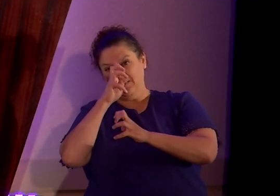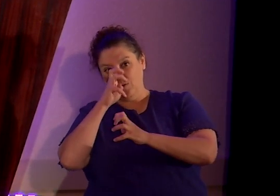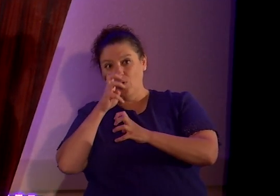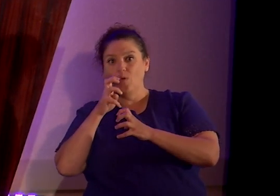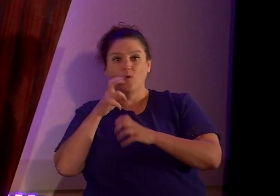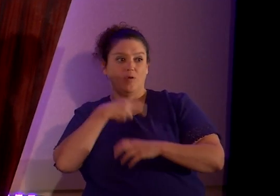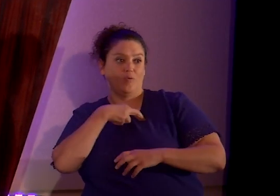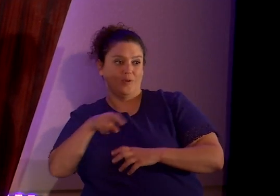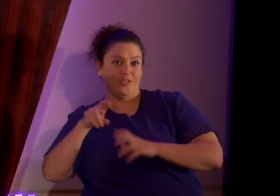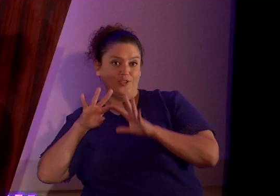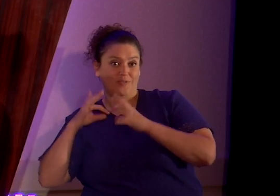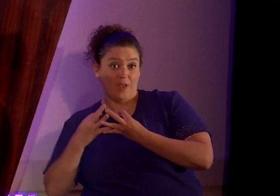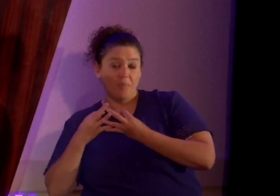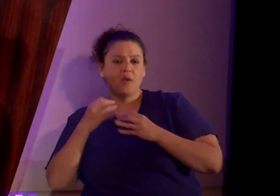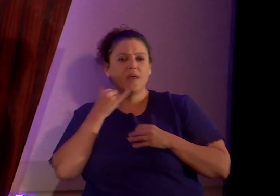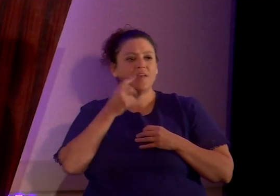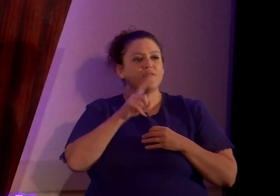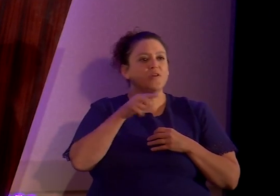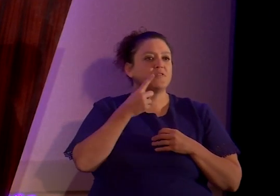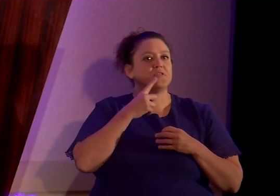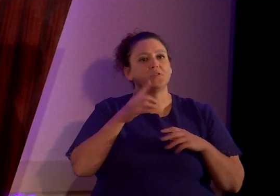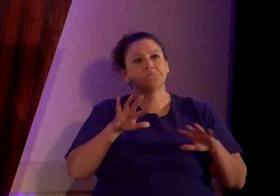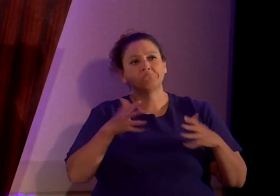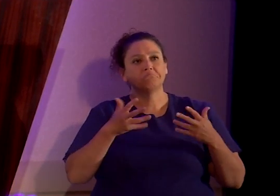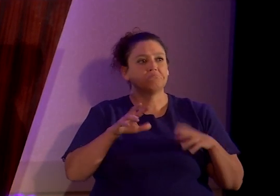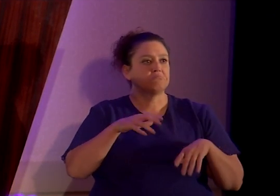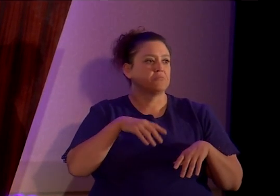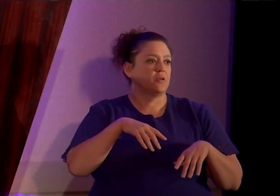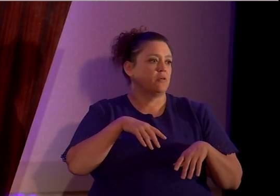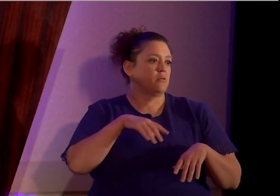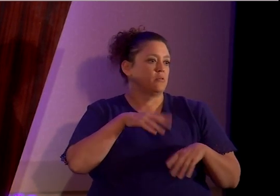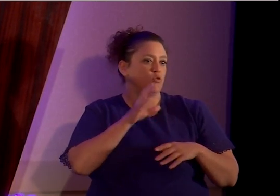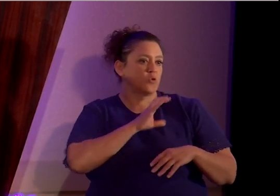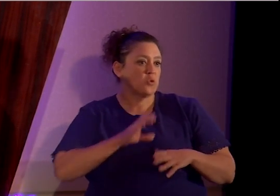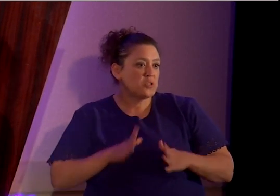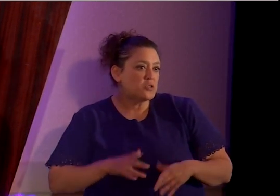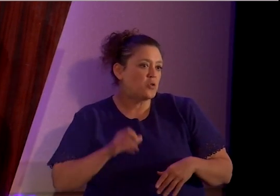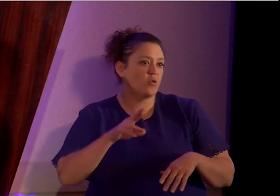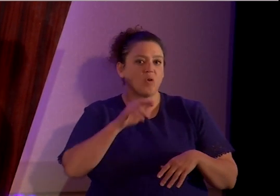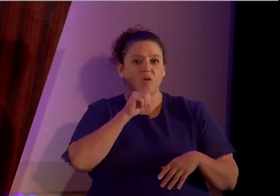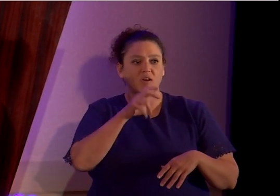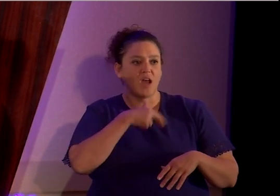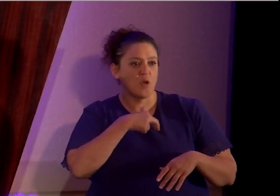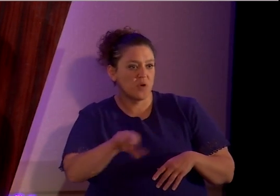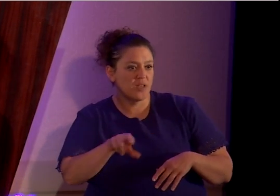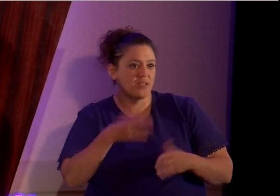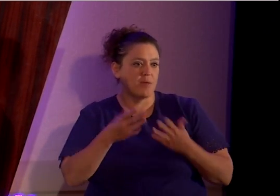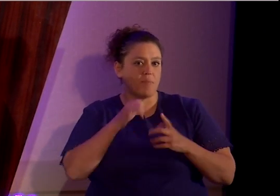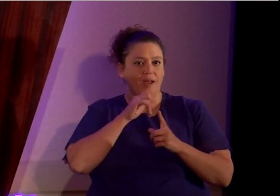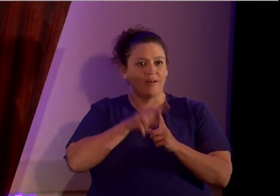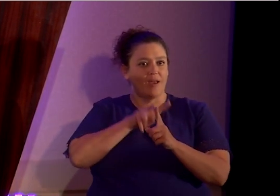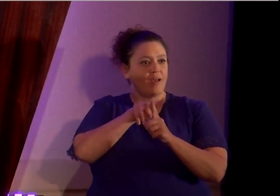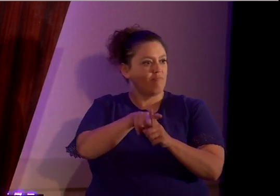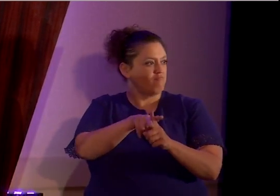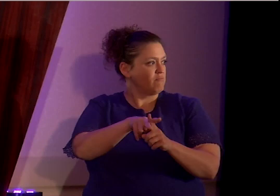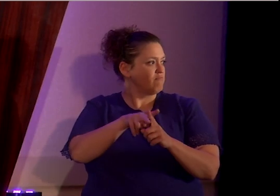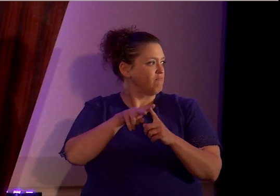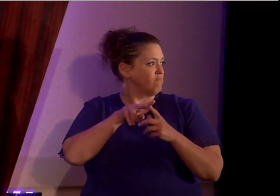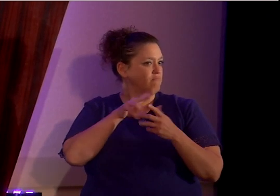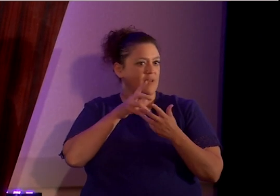family's just nominal Christian or non-religious, you know, this may not be applicable to you, and that's fine.